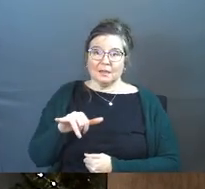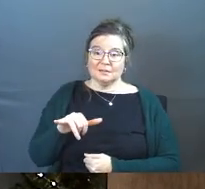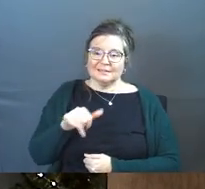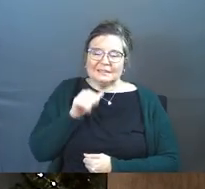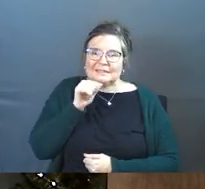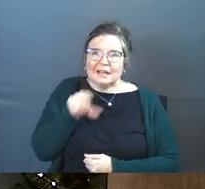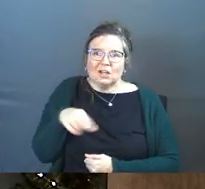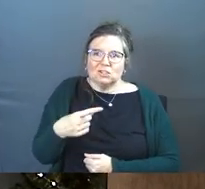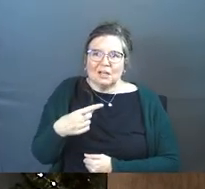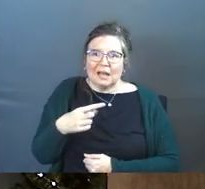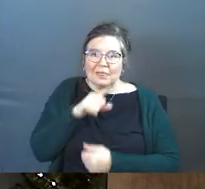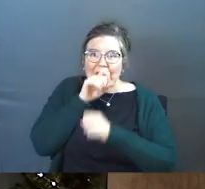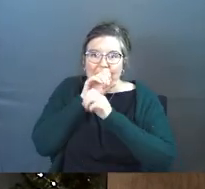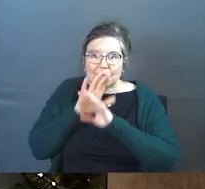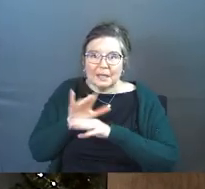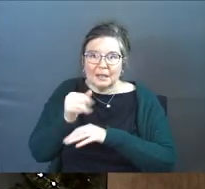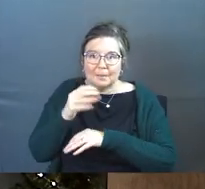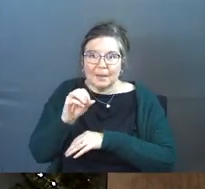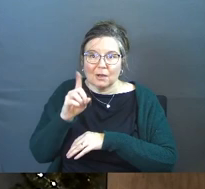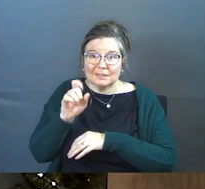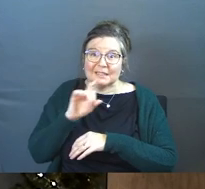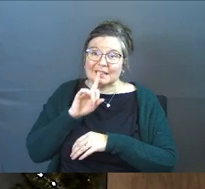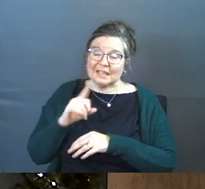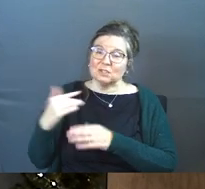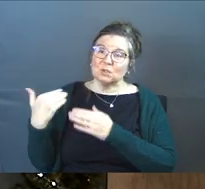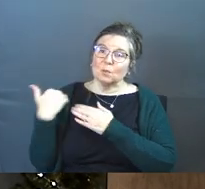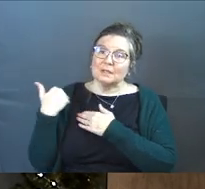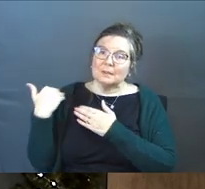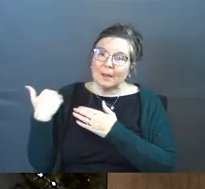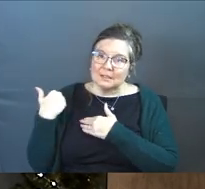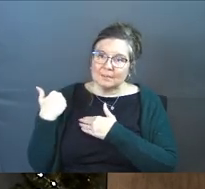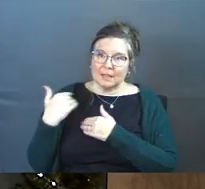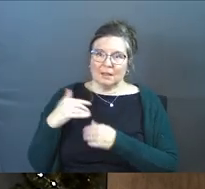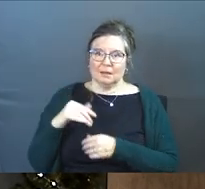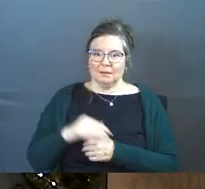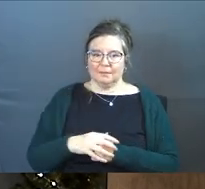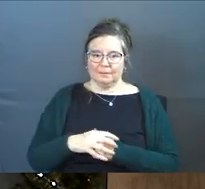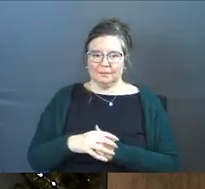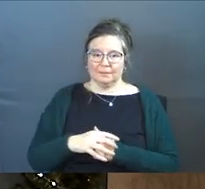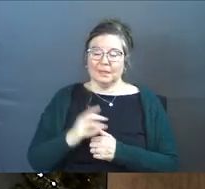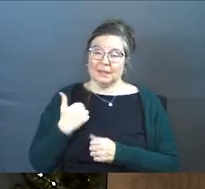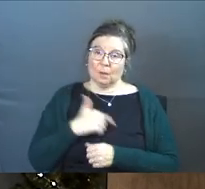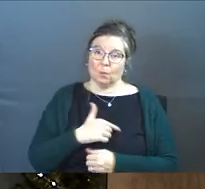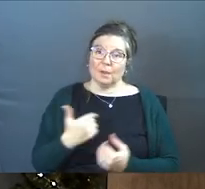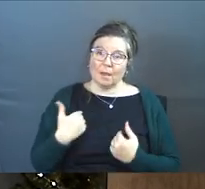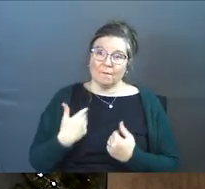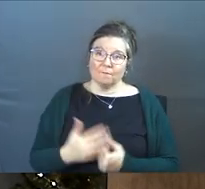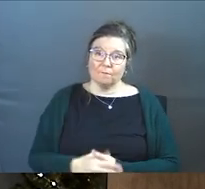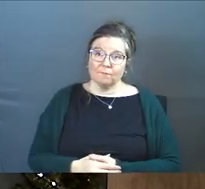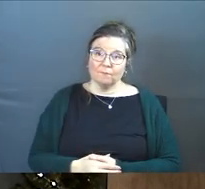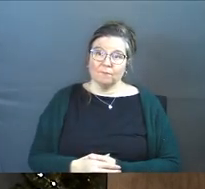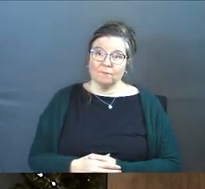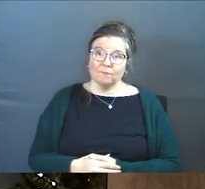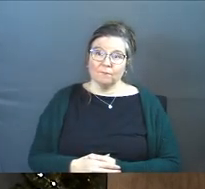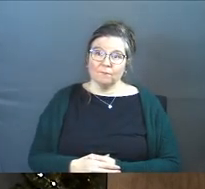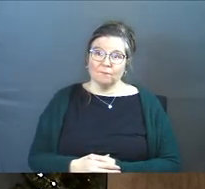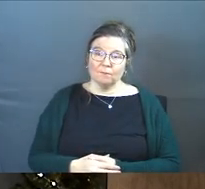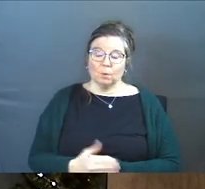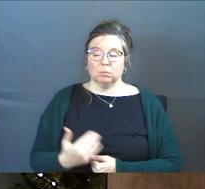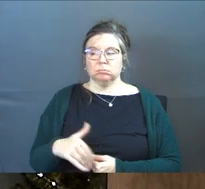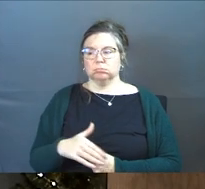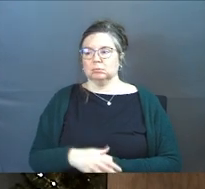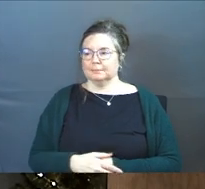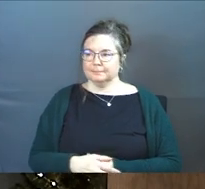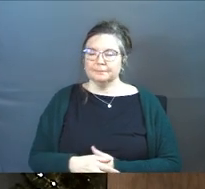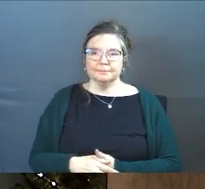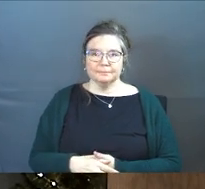it's not just the blessing of the Imago Dei. It's the responsibility that we have. Hmm.